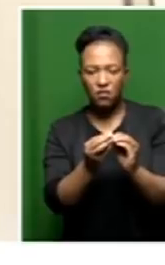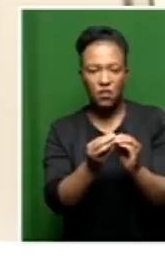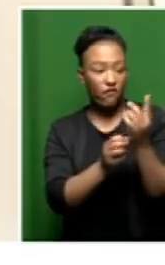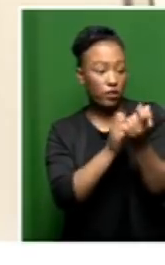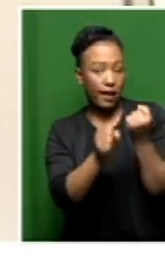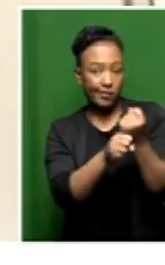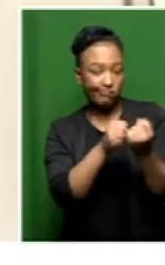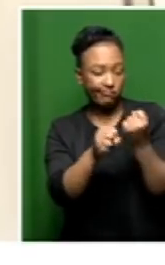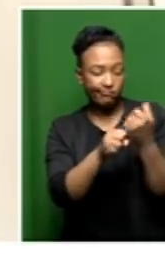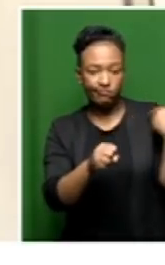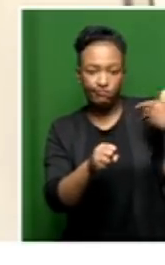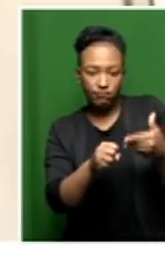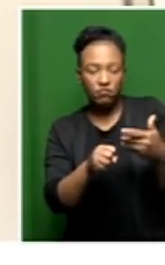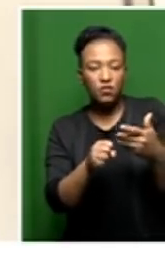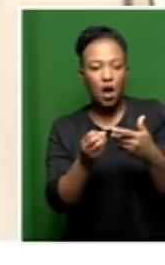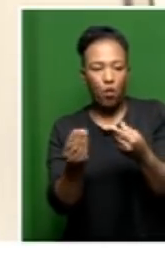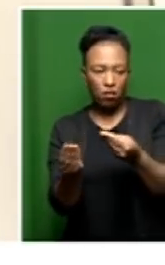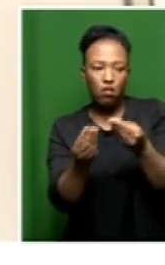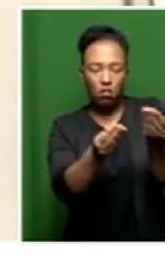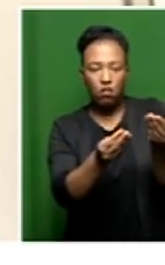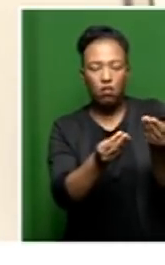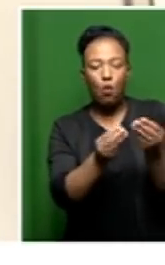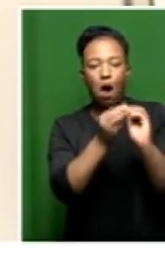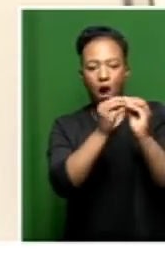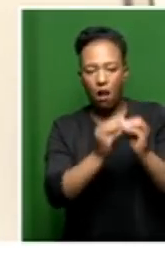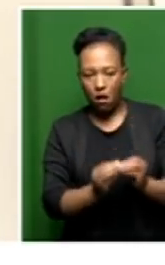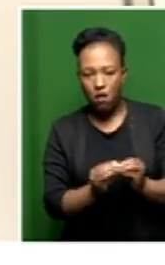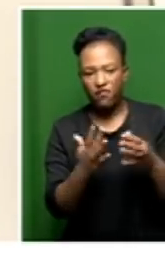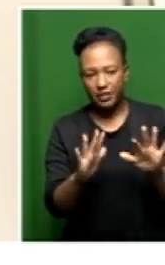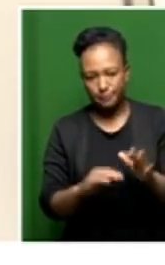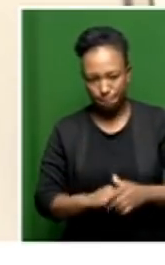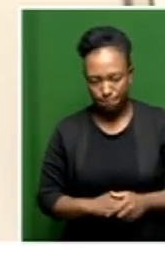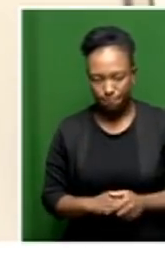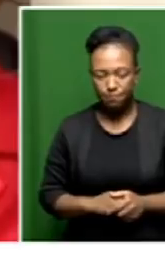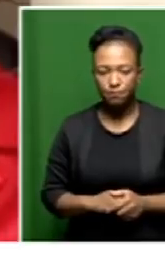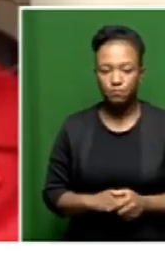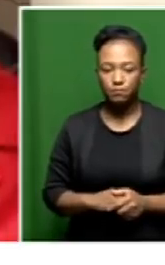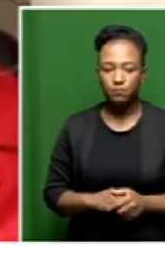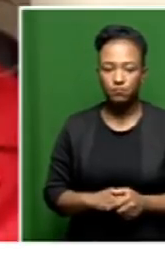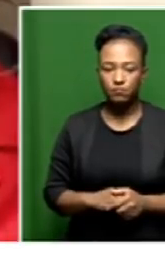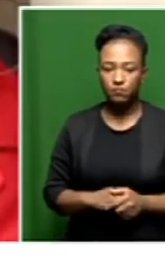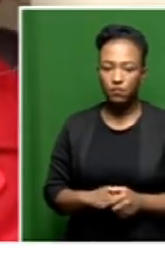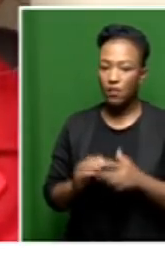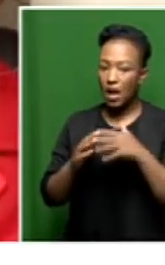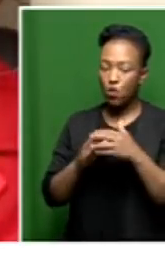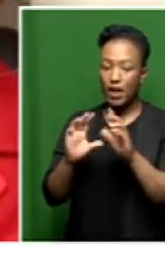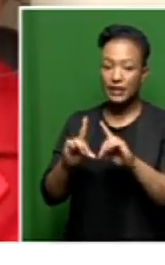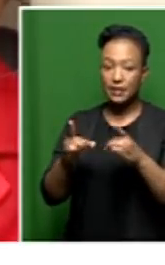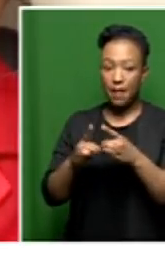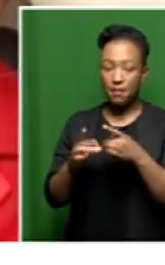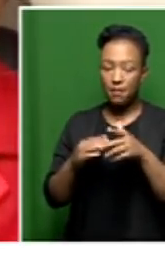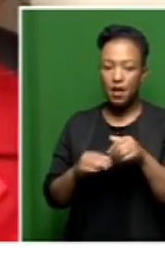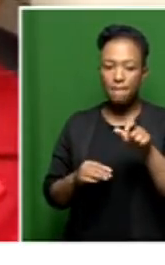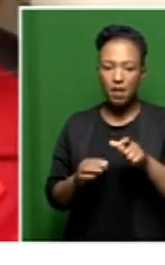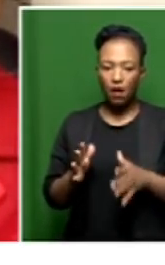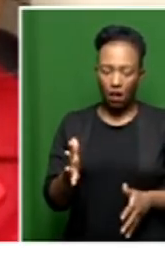all the years that it has been said there were various renovations that were being done in the facility. Has anyone from your department physically went